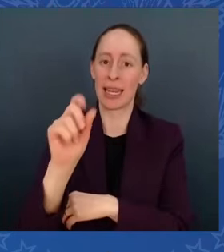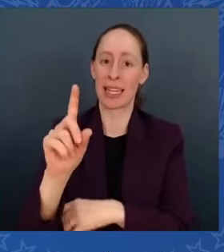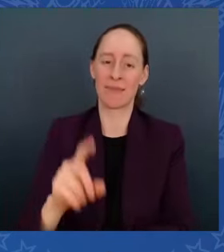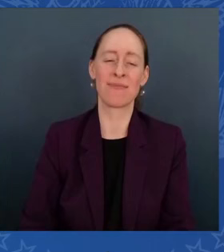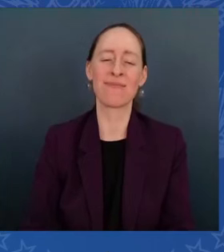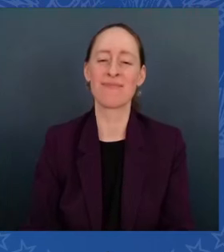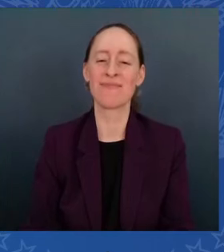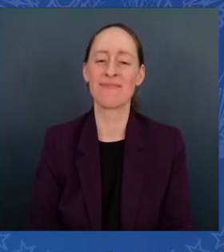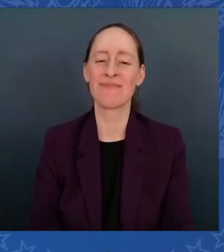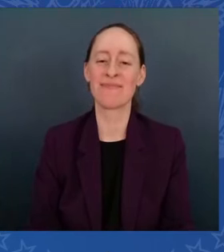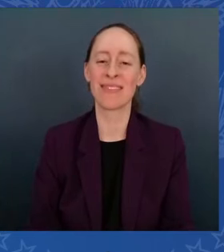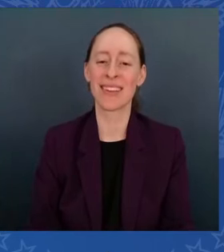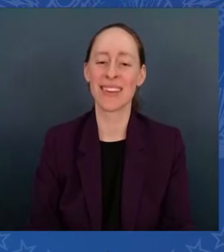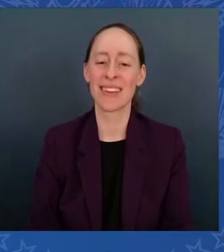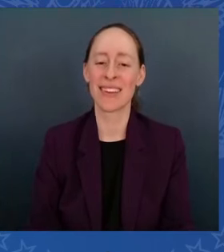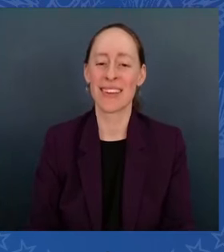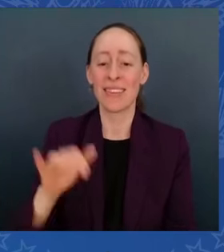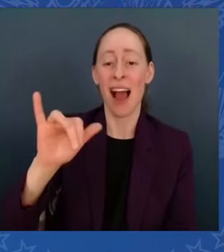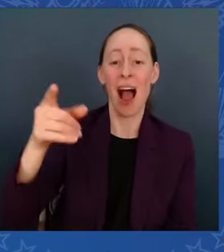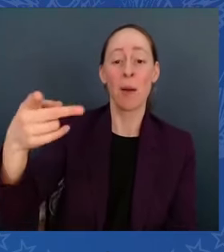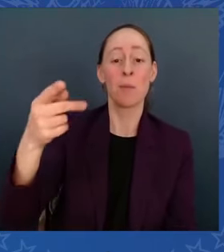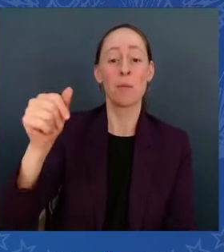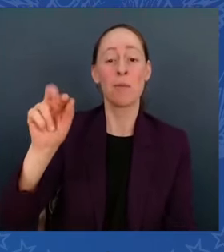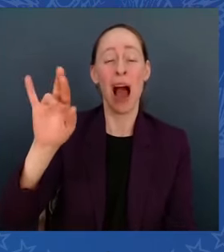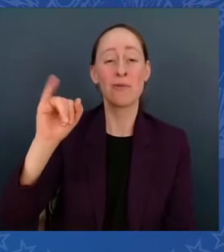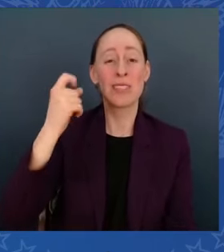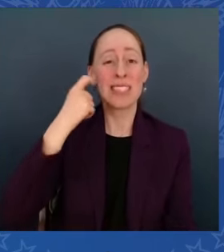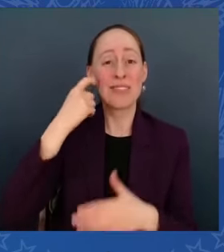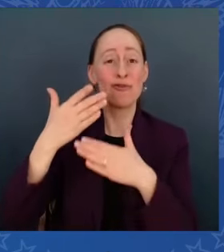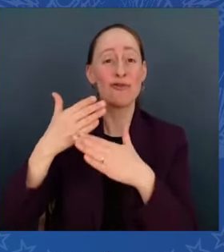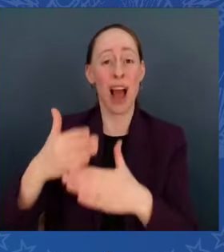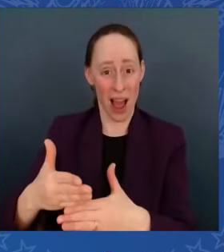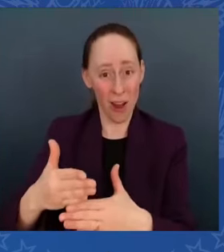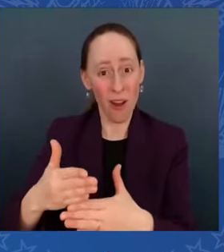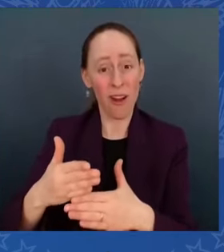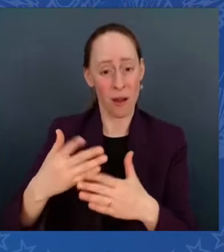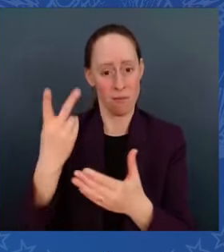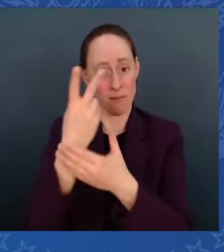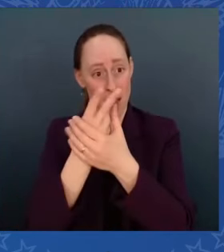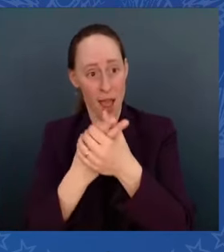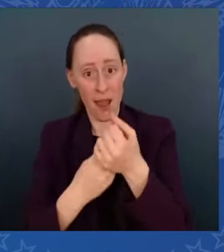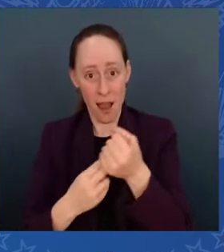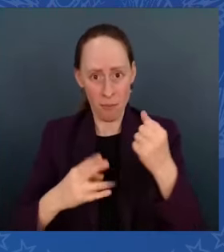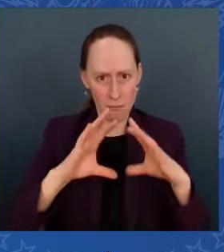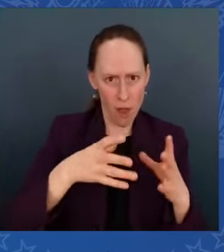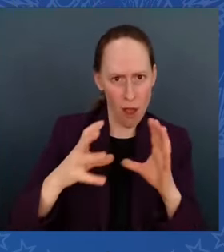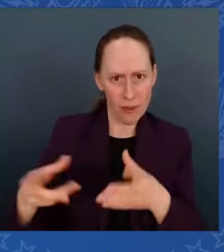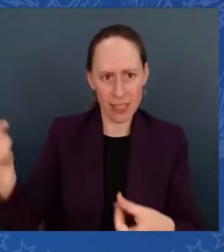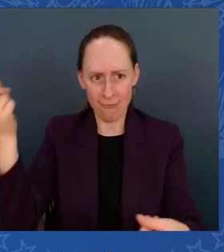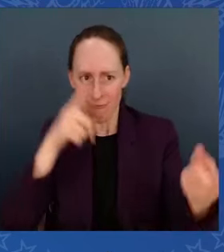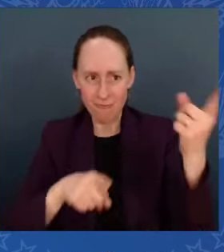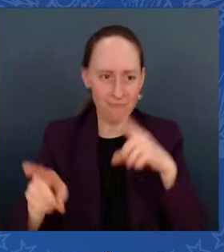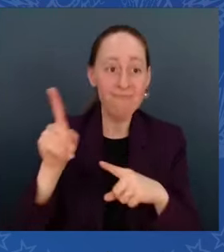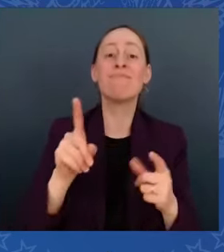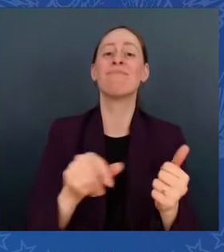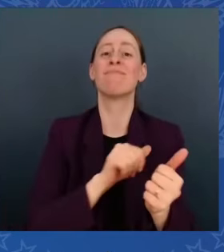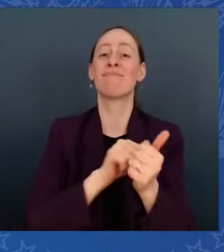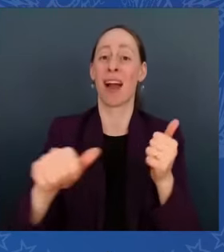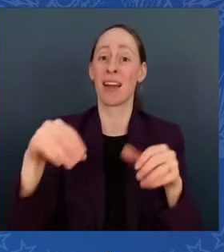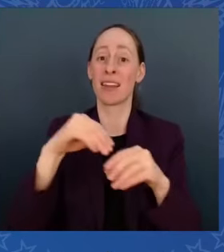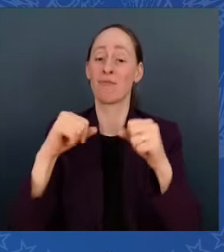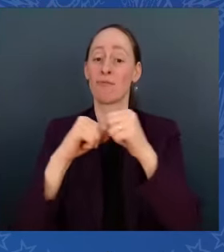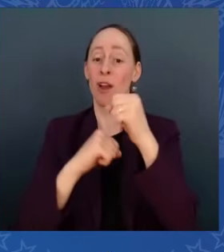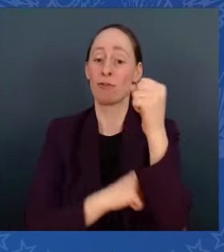Our landmark bipartisan infrastructure law is allowing states across the nation to do more by